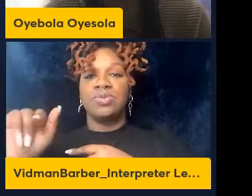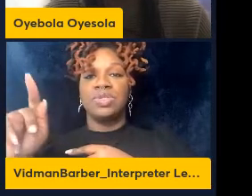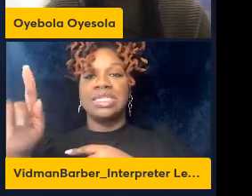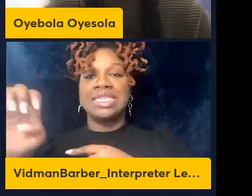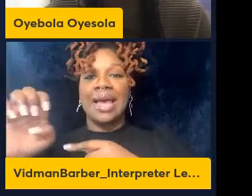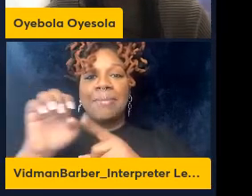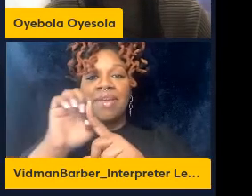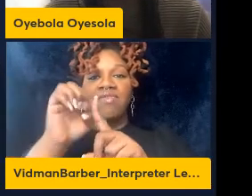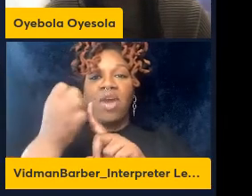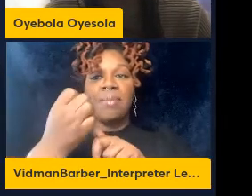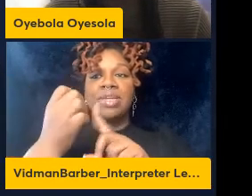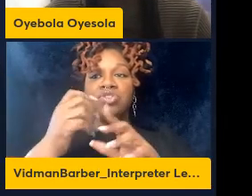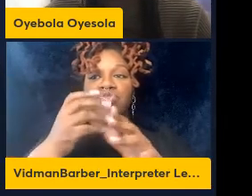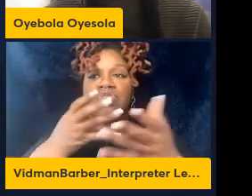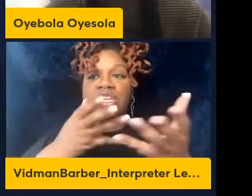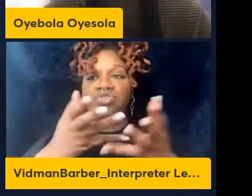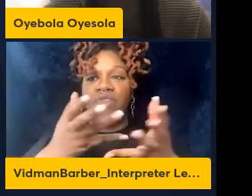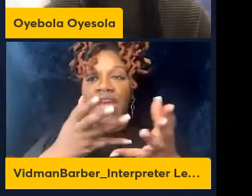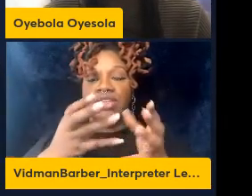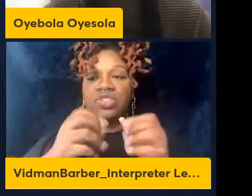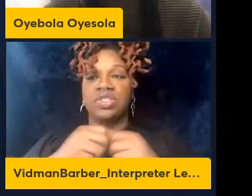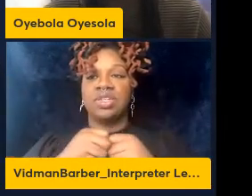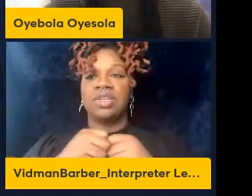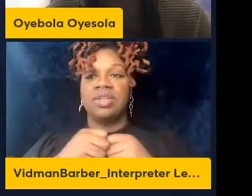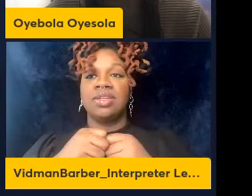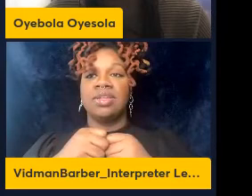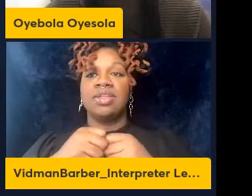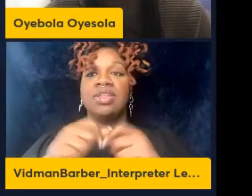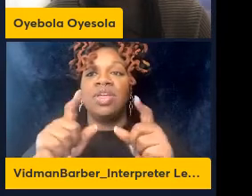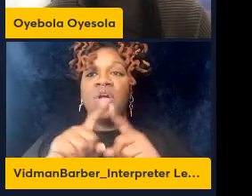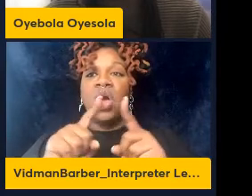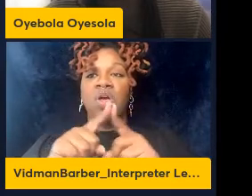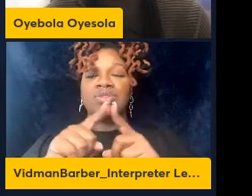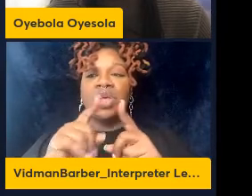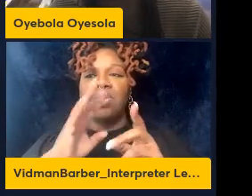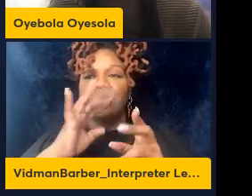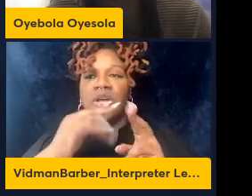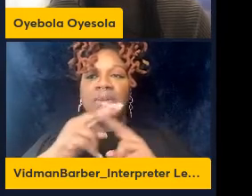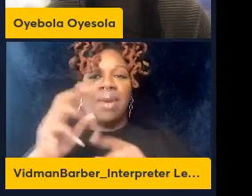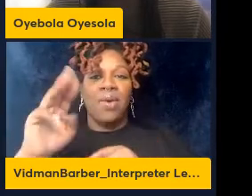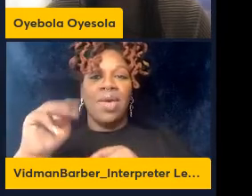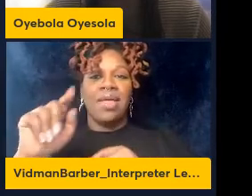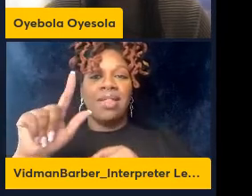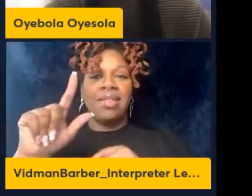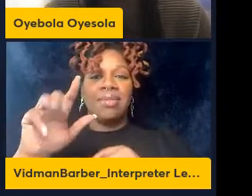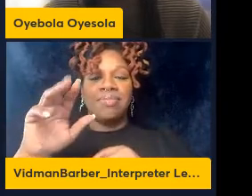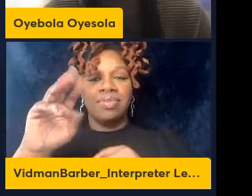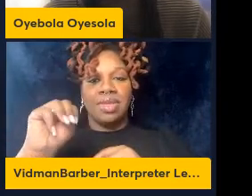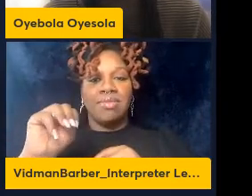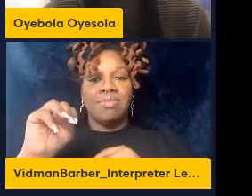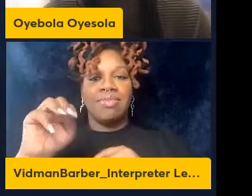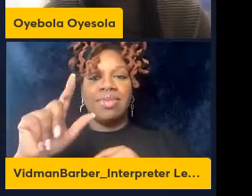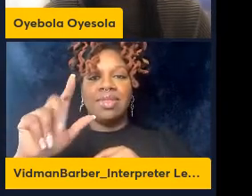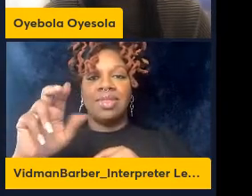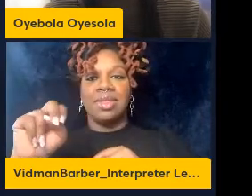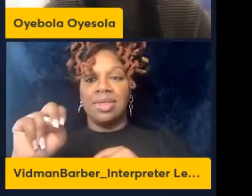so I also mentioned that we looked in the MLN so what happens in the MLN which really drains the intestine